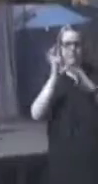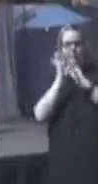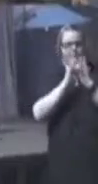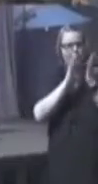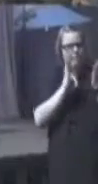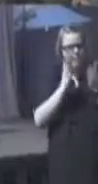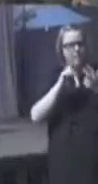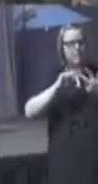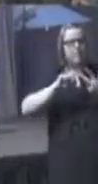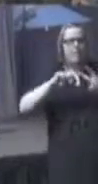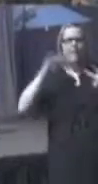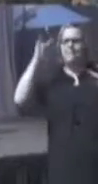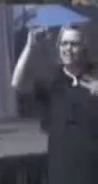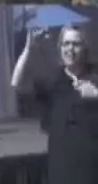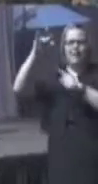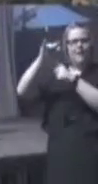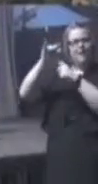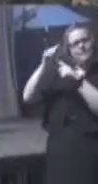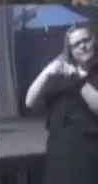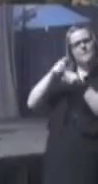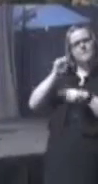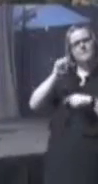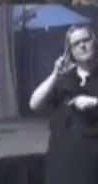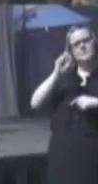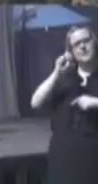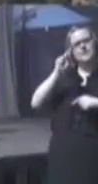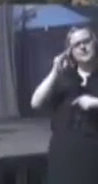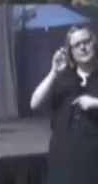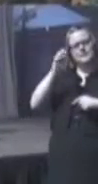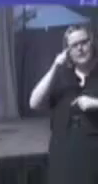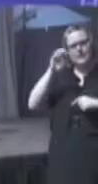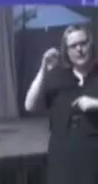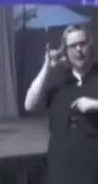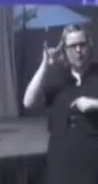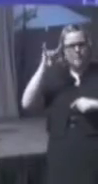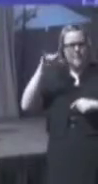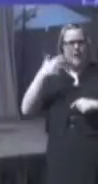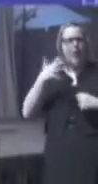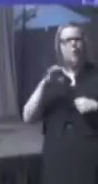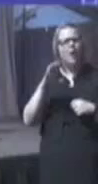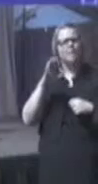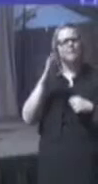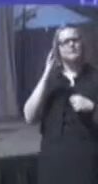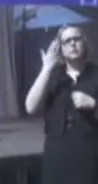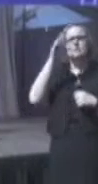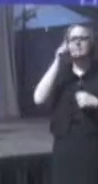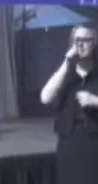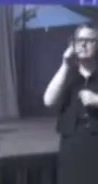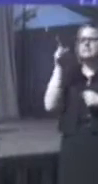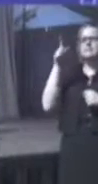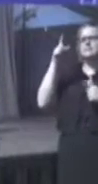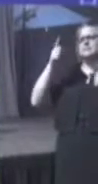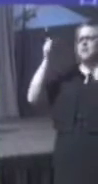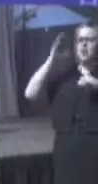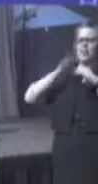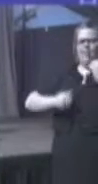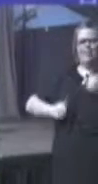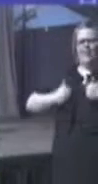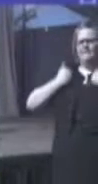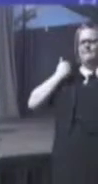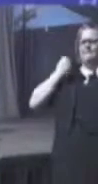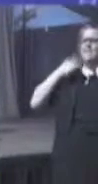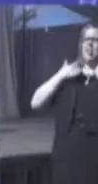I don't want them to be seen as figures somehow larger than life. I want them to see